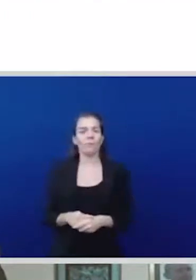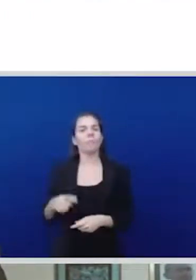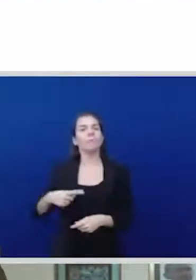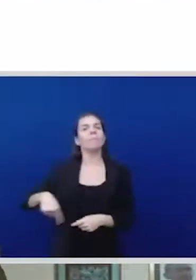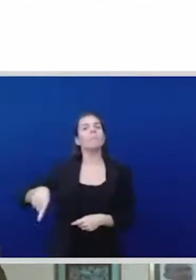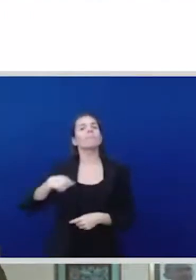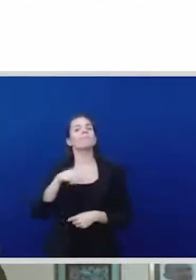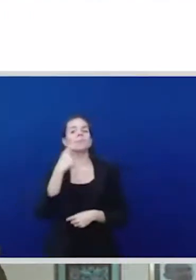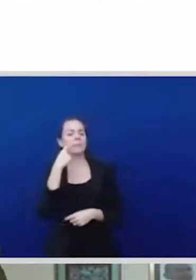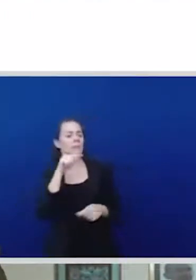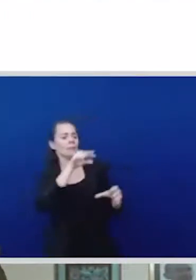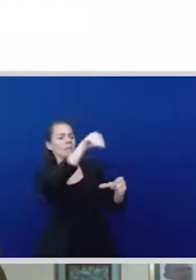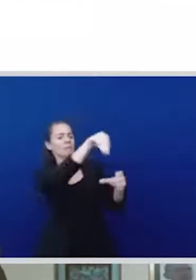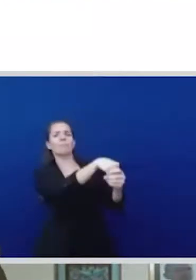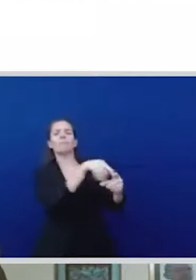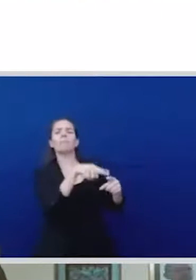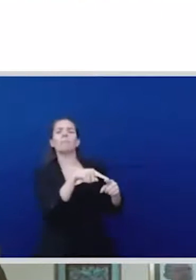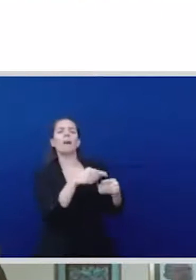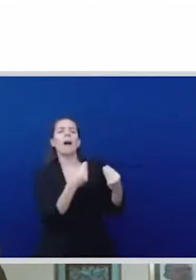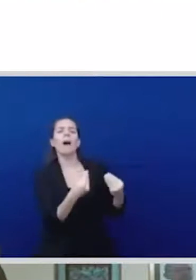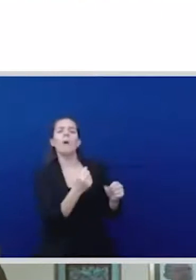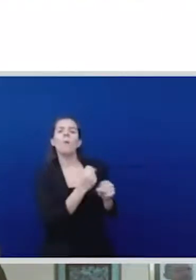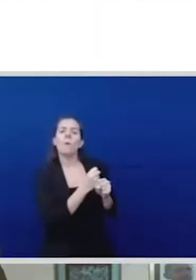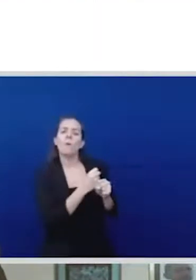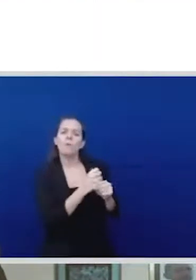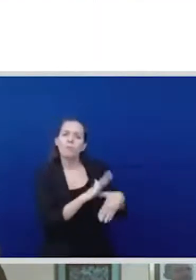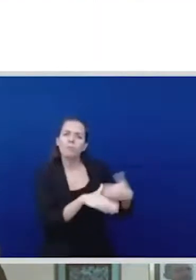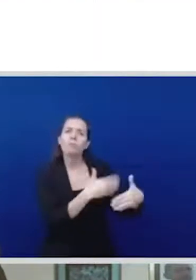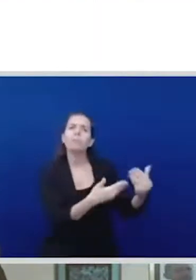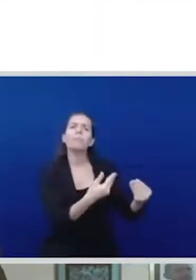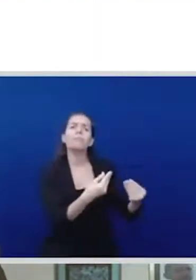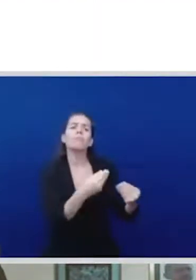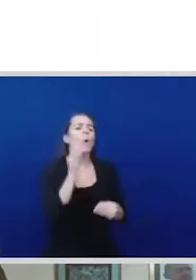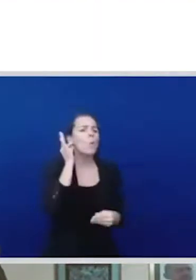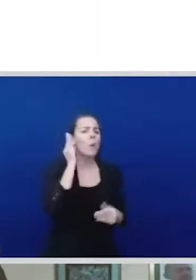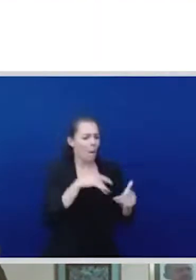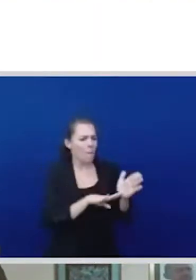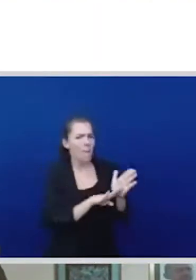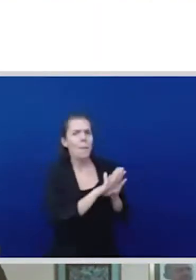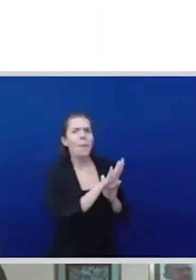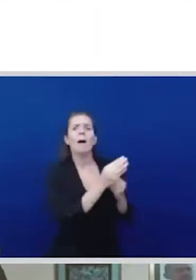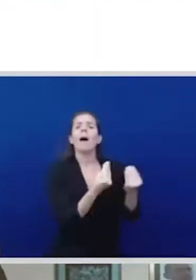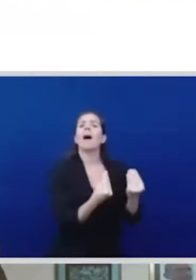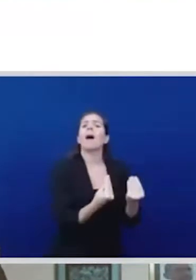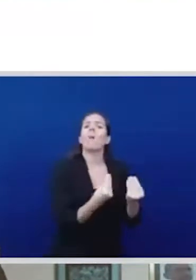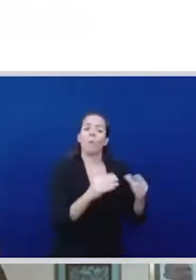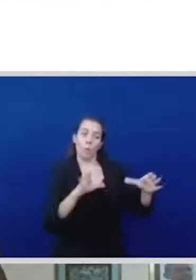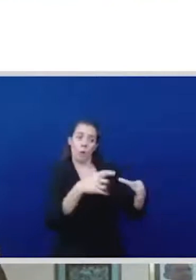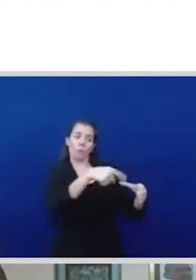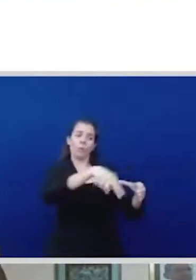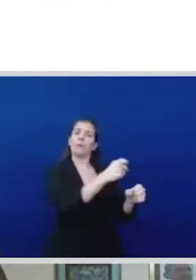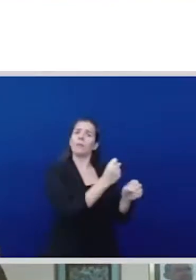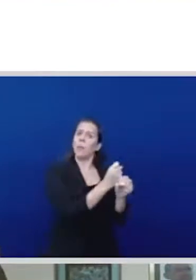that's going on right now in all of our countries where people are struggling because there is no government to give them a stimulus check a